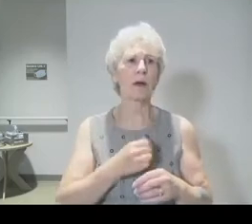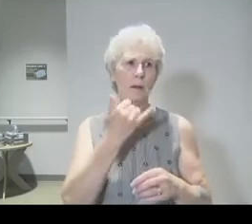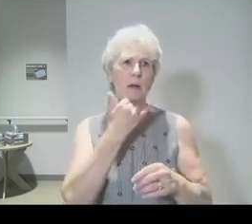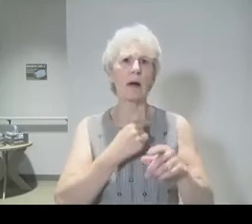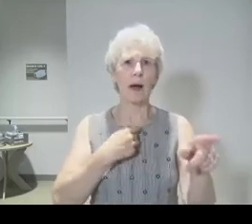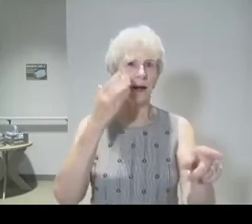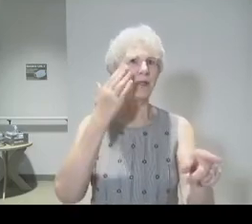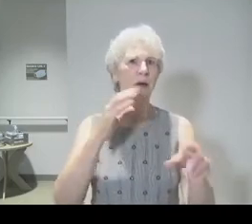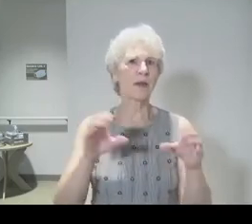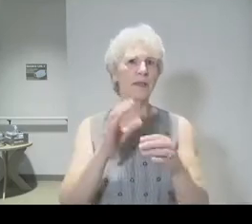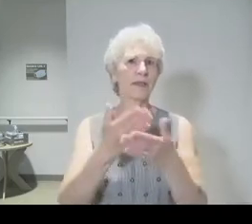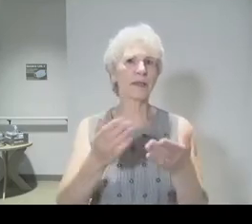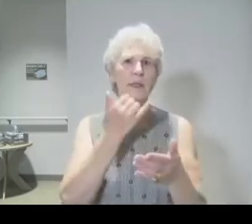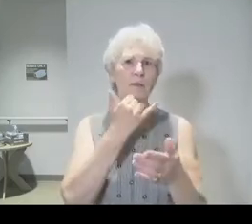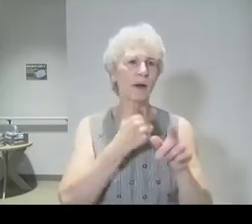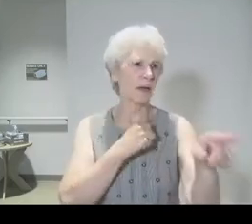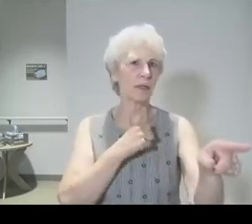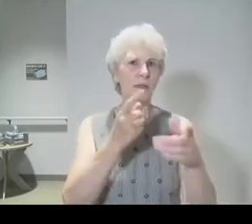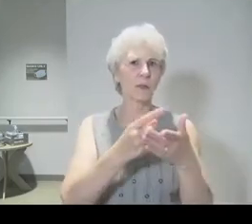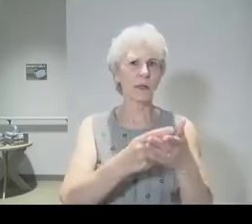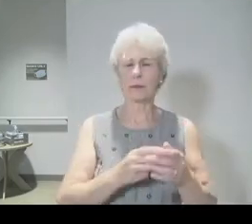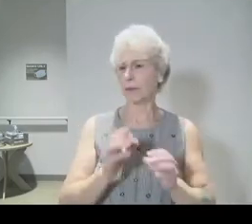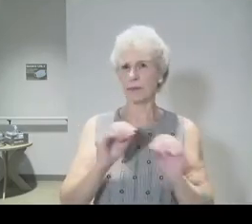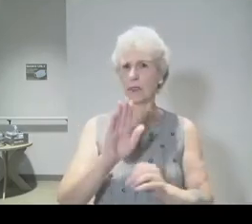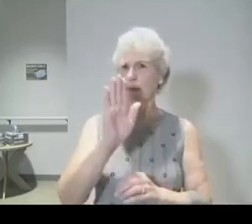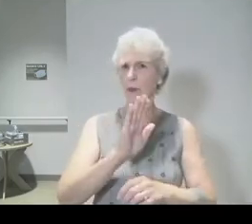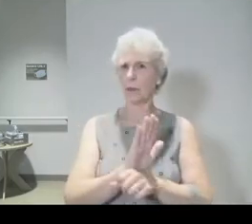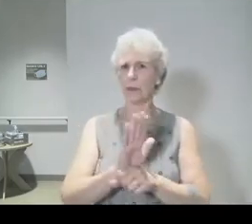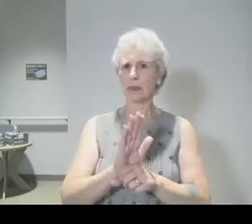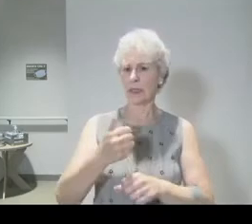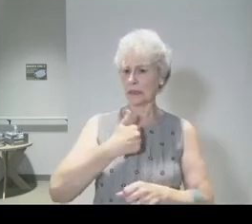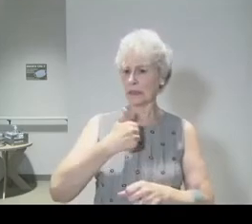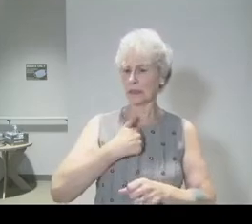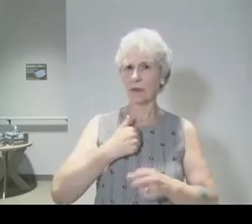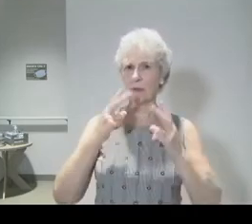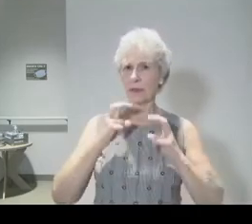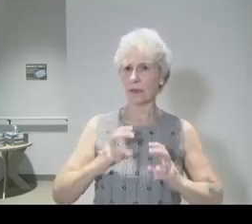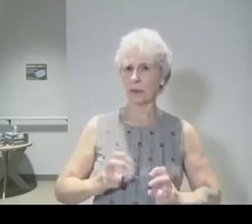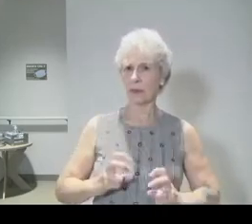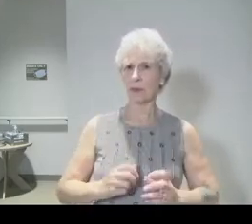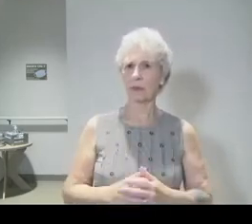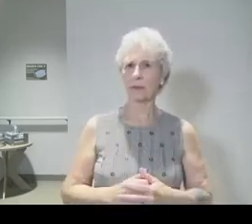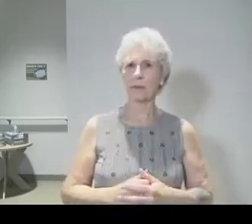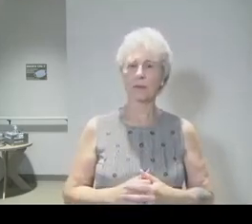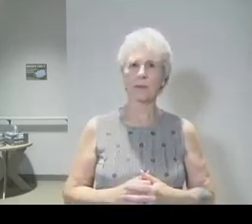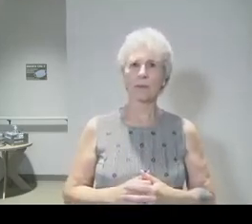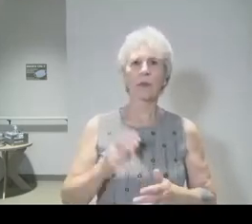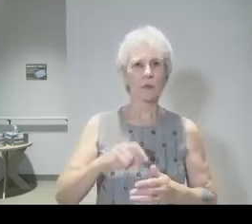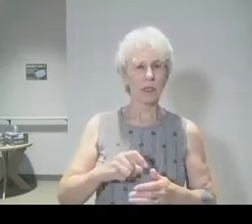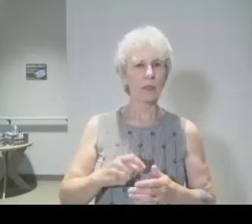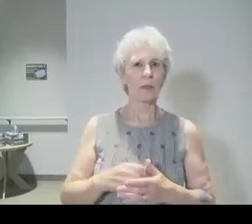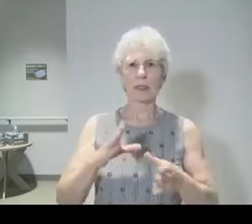they did something wrong this week it's none of your business. It's self-examination. You need to deal